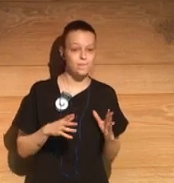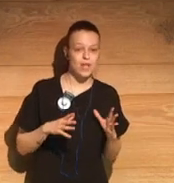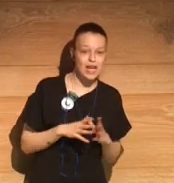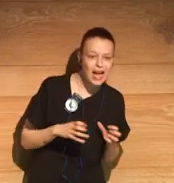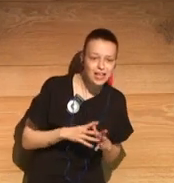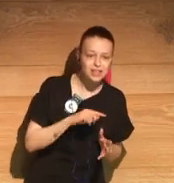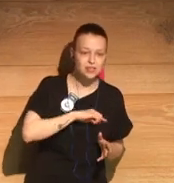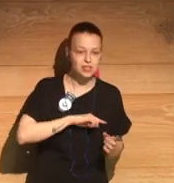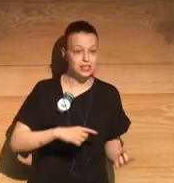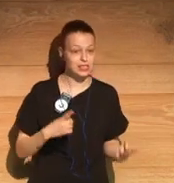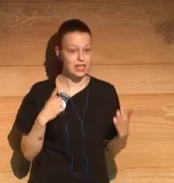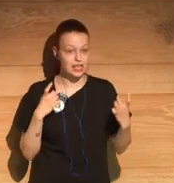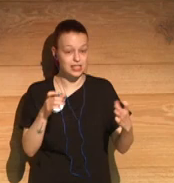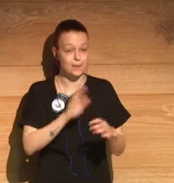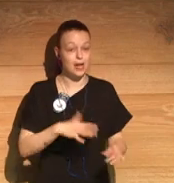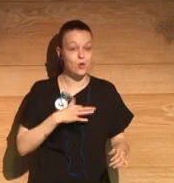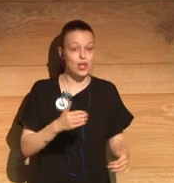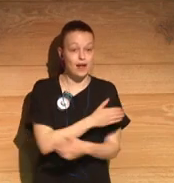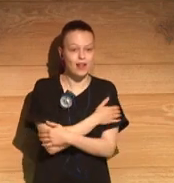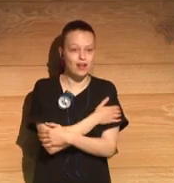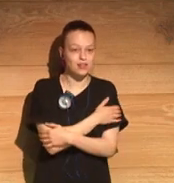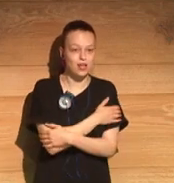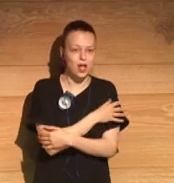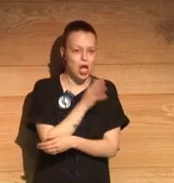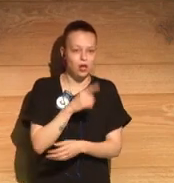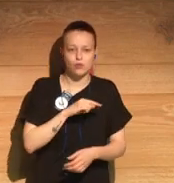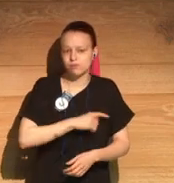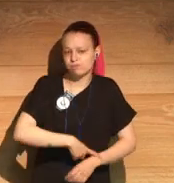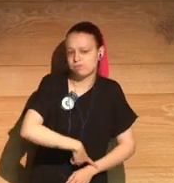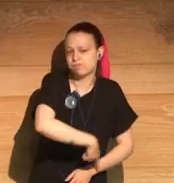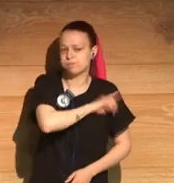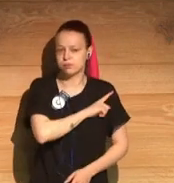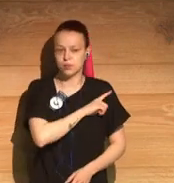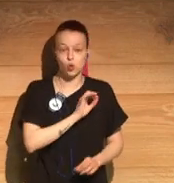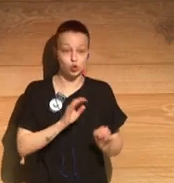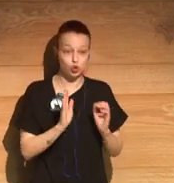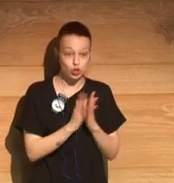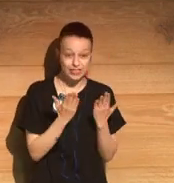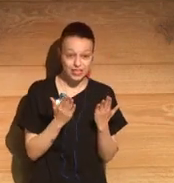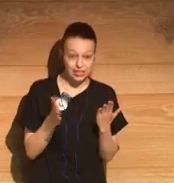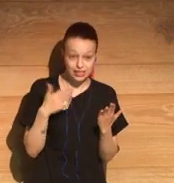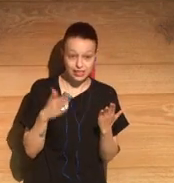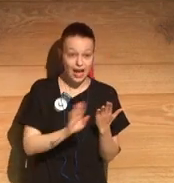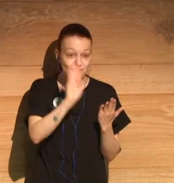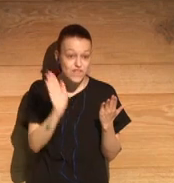But this desire, this need to embrace you, to give you a hug, is really